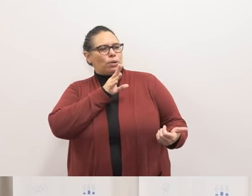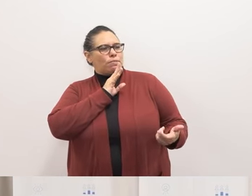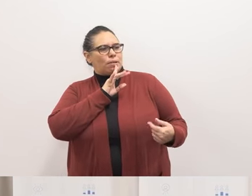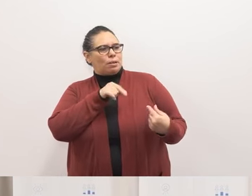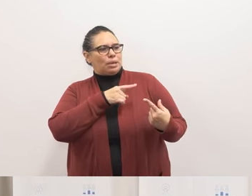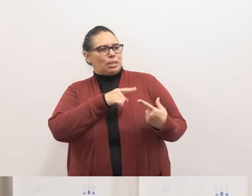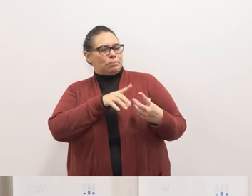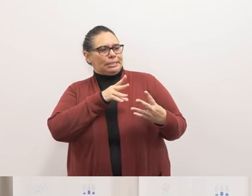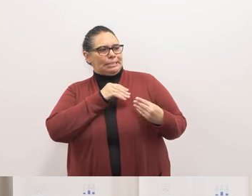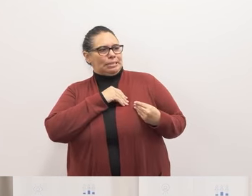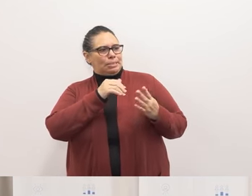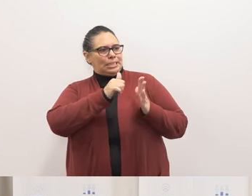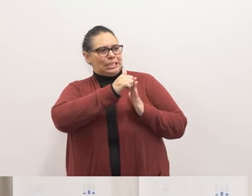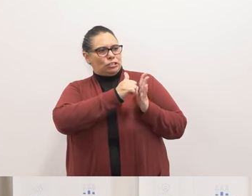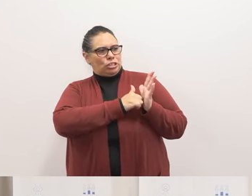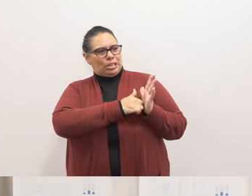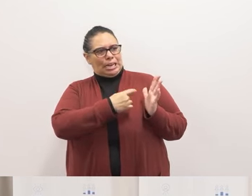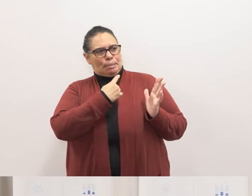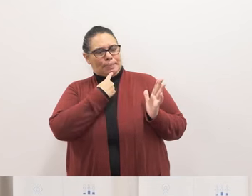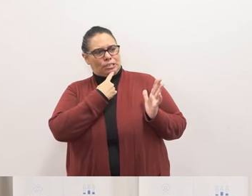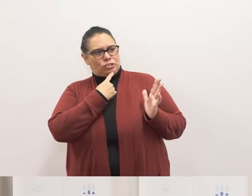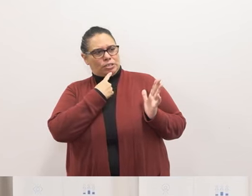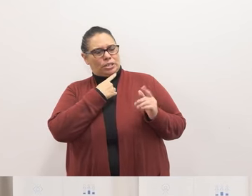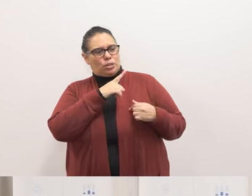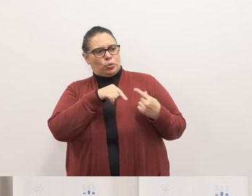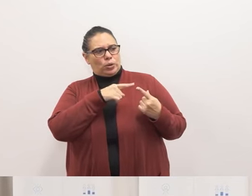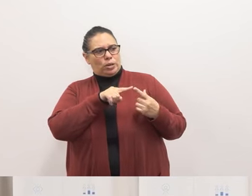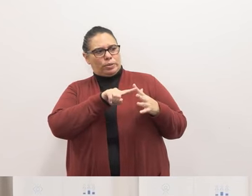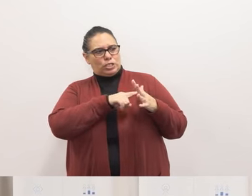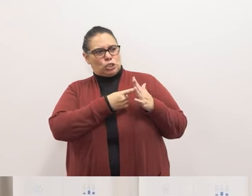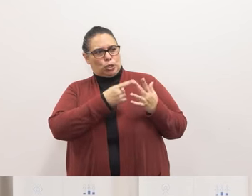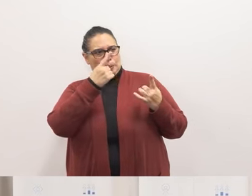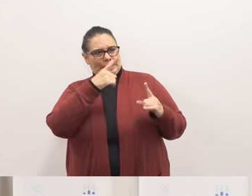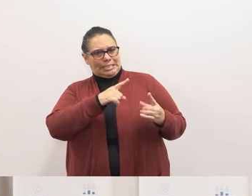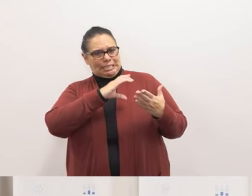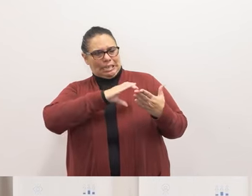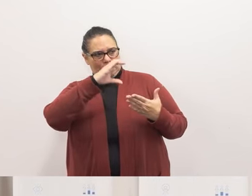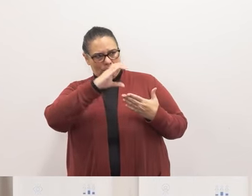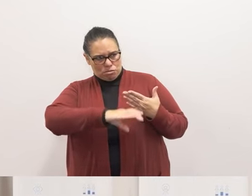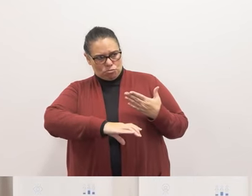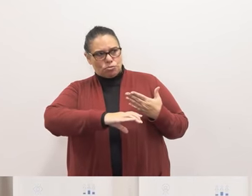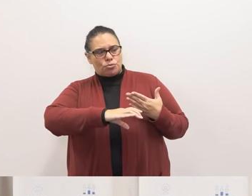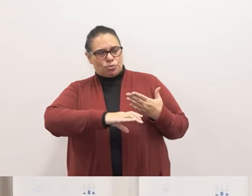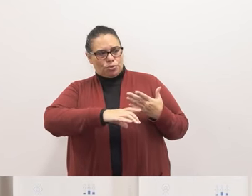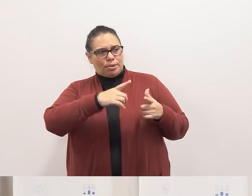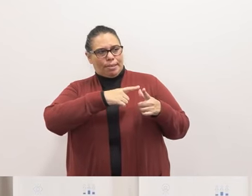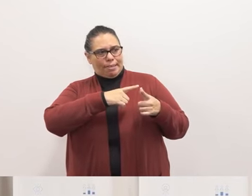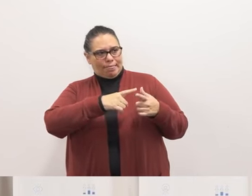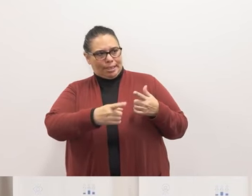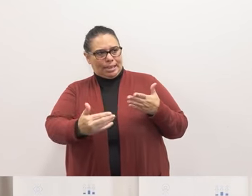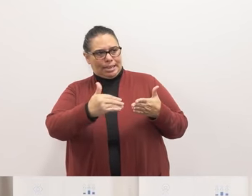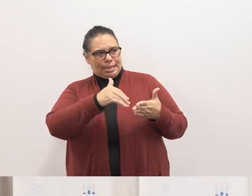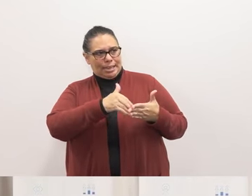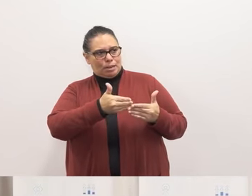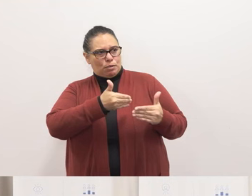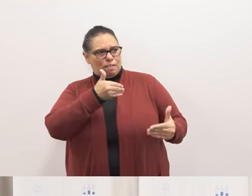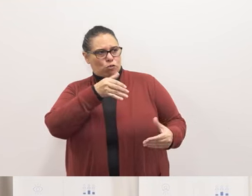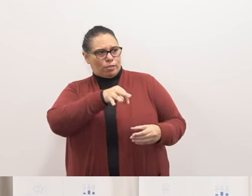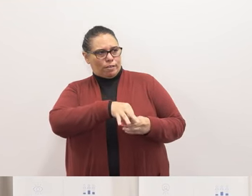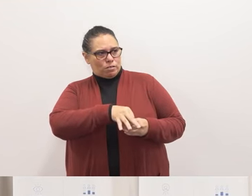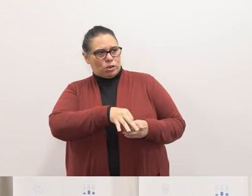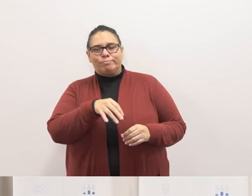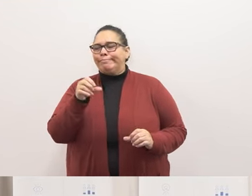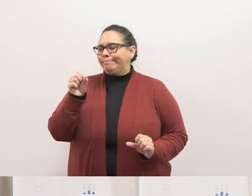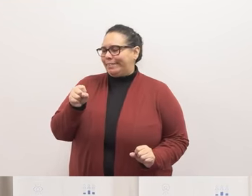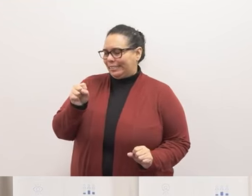we adopted the agenda I mentioned it when we started with the consent calendar and then again before this vote we